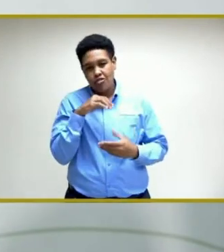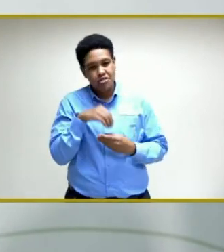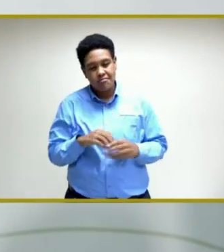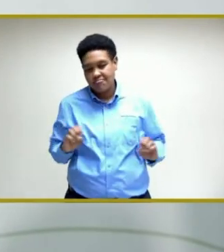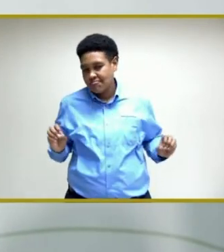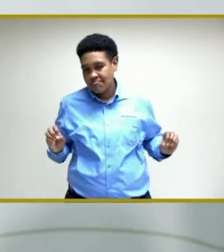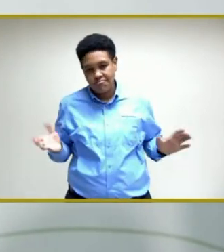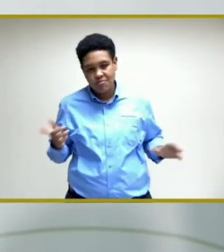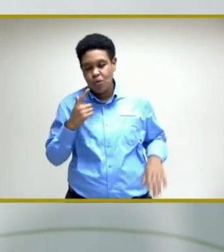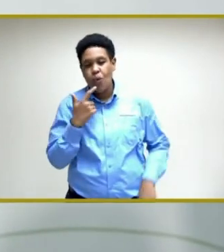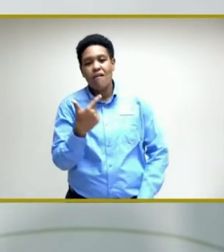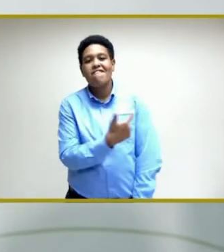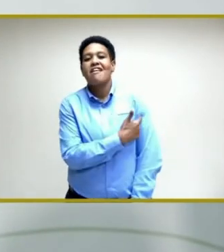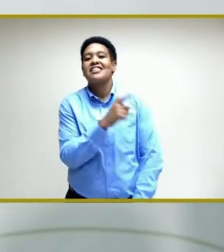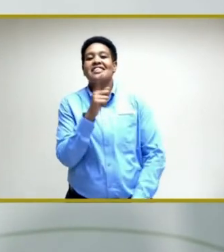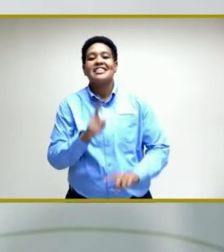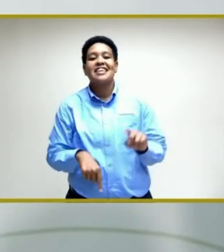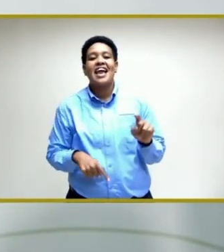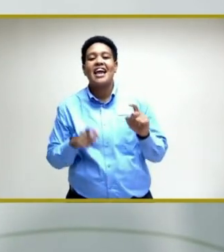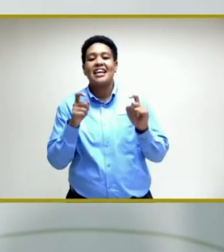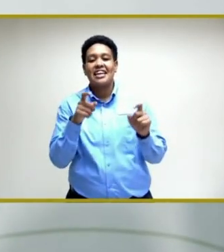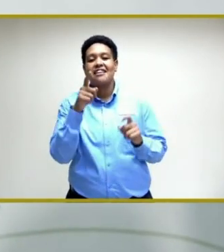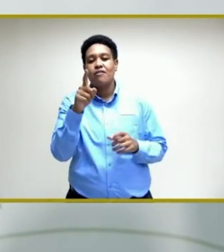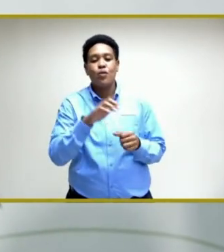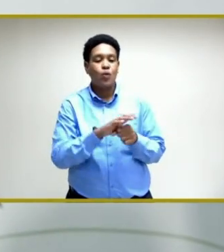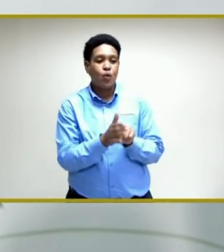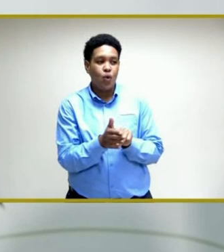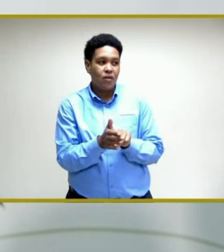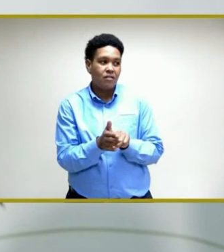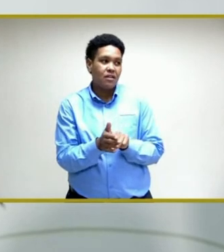So, the vaccine cannot give you COVID.